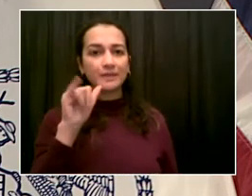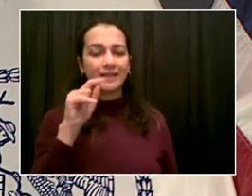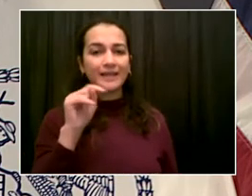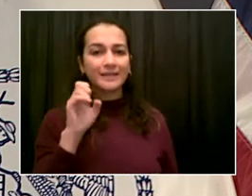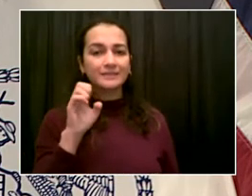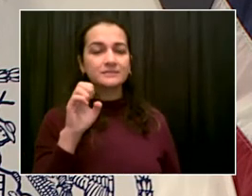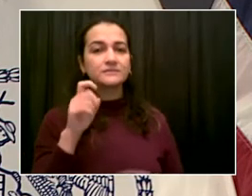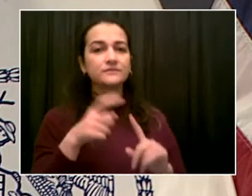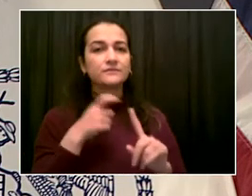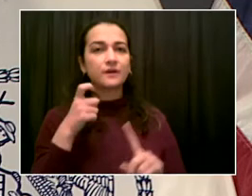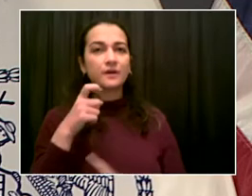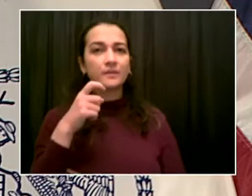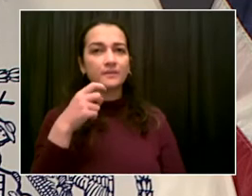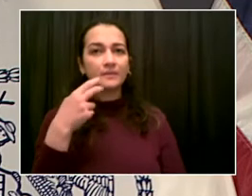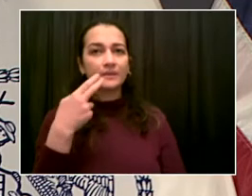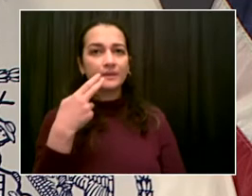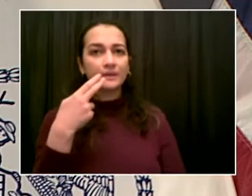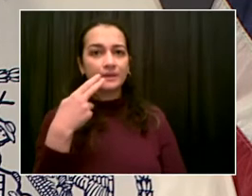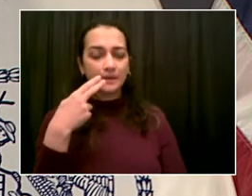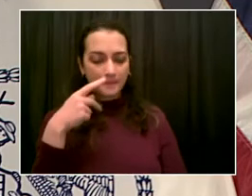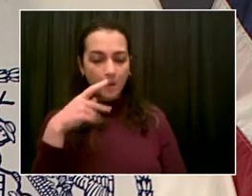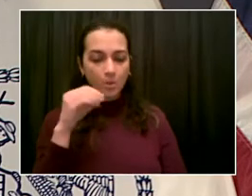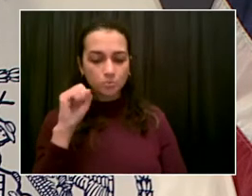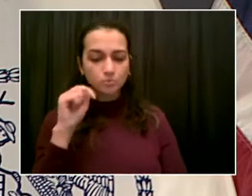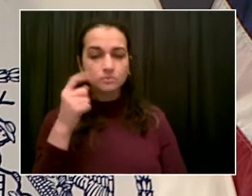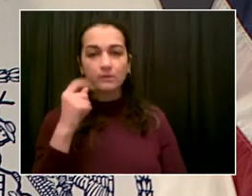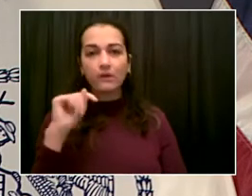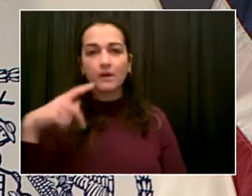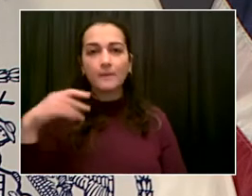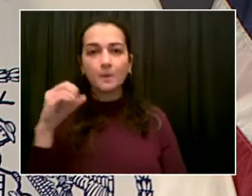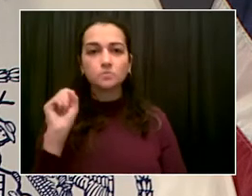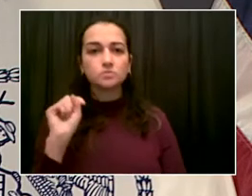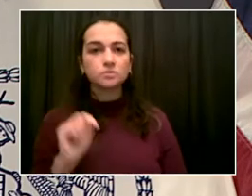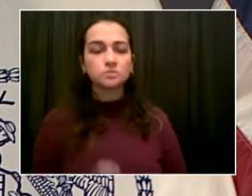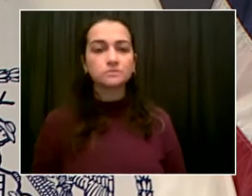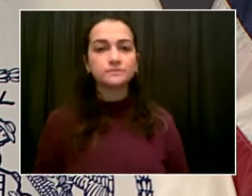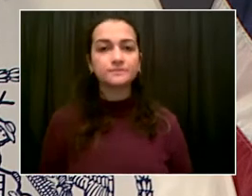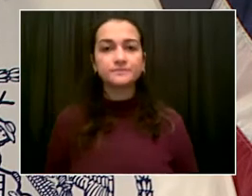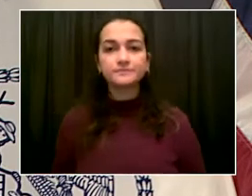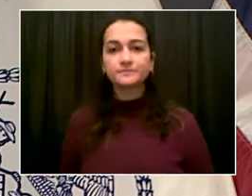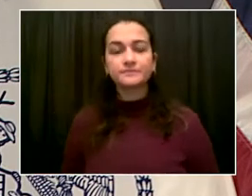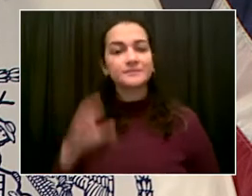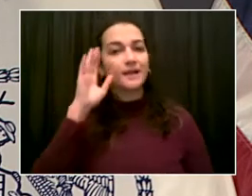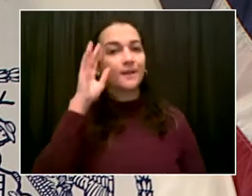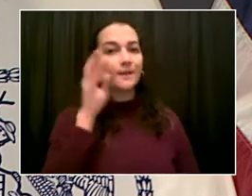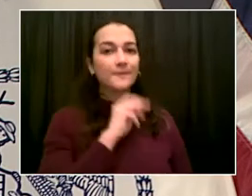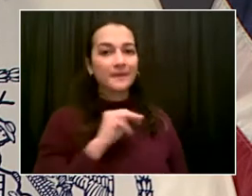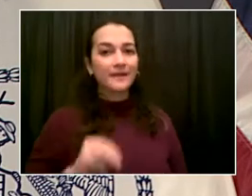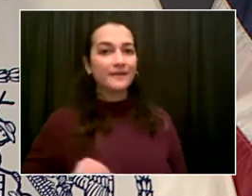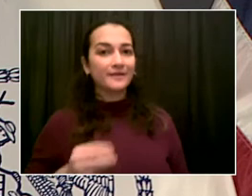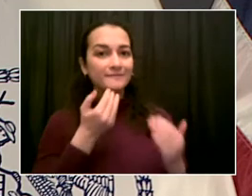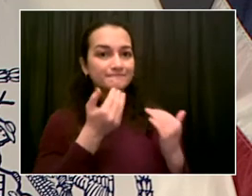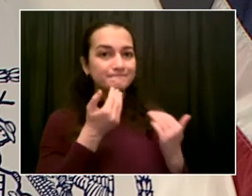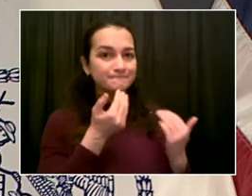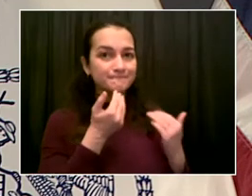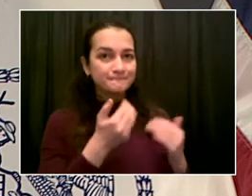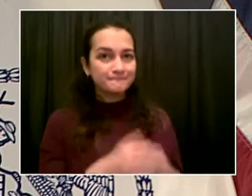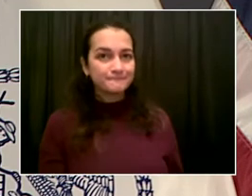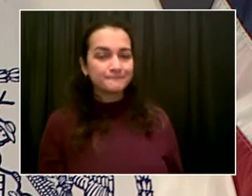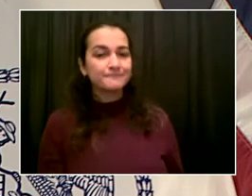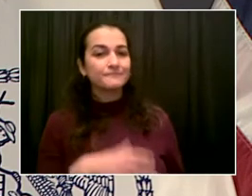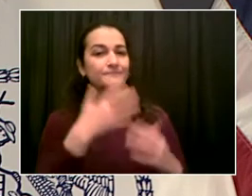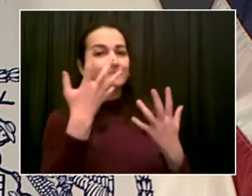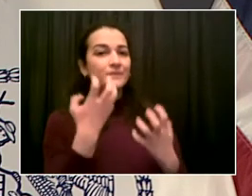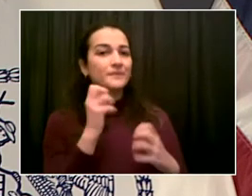Hey, Mr. Mayor. Thanks for the news on the child care center mandates. I was just able to provide some breaking